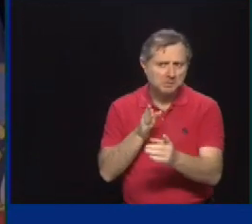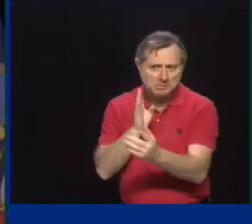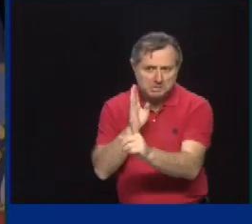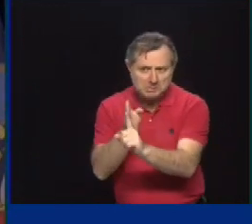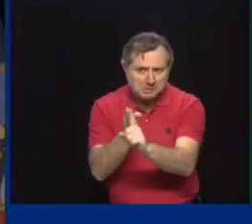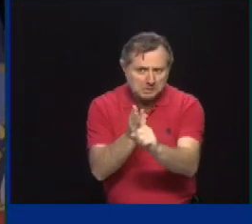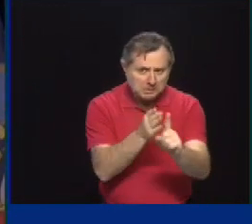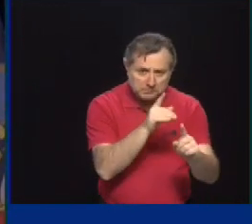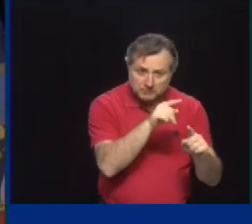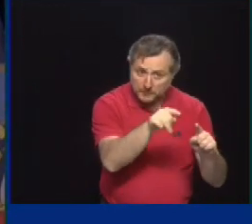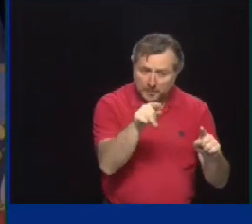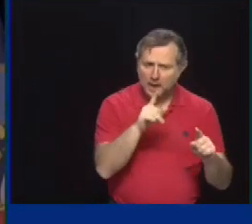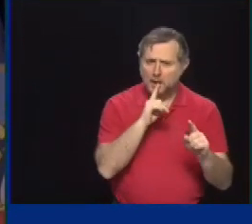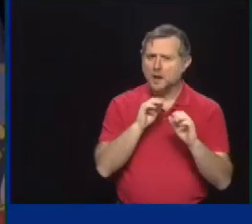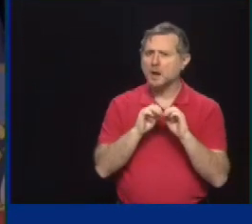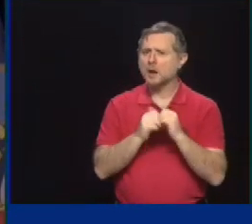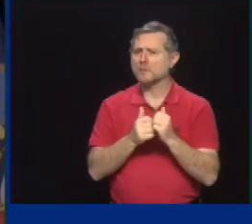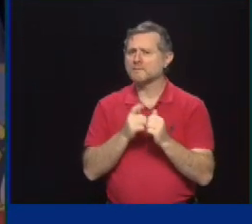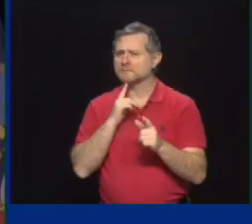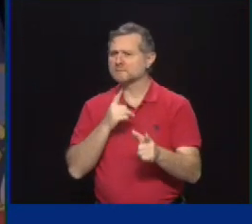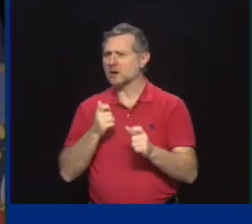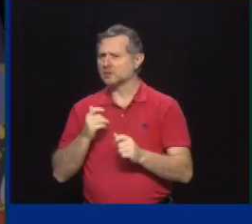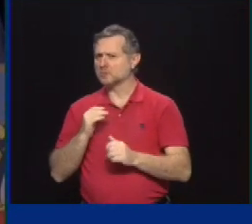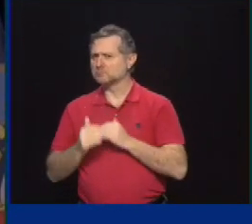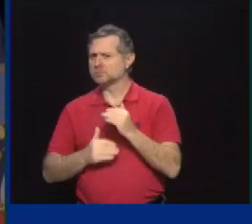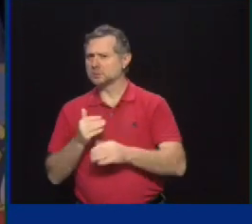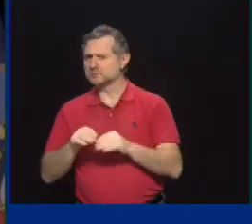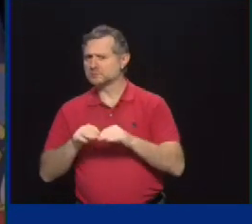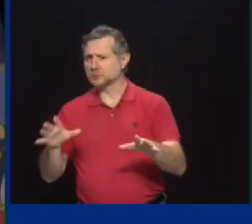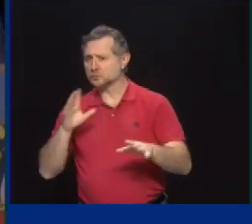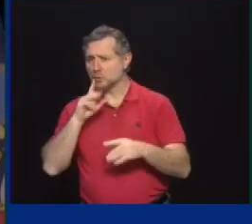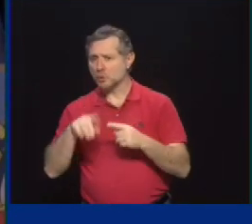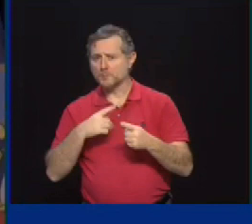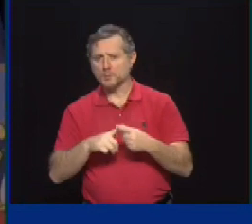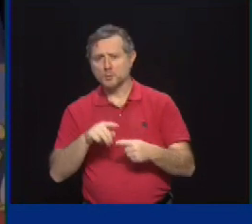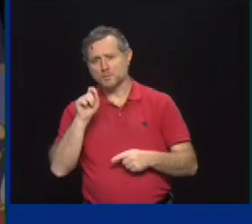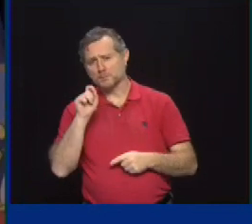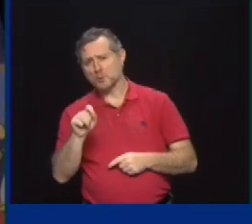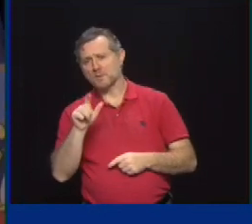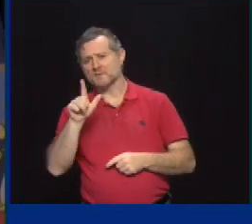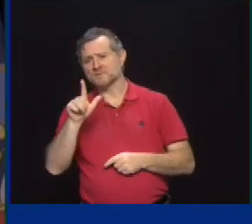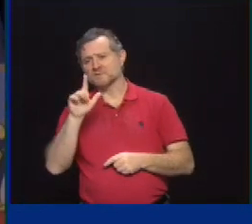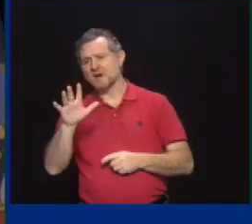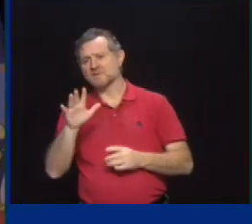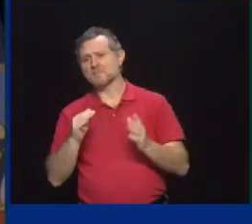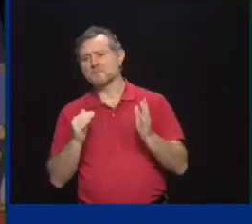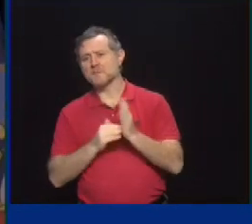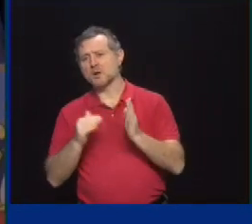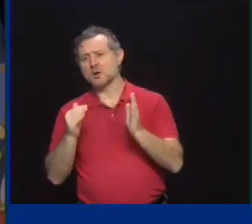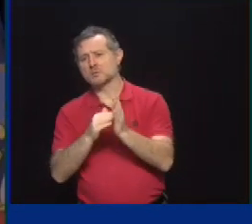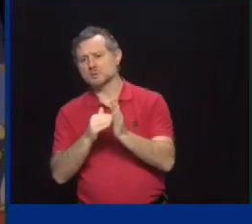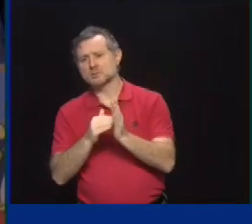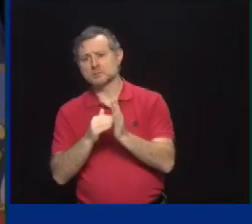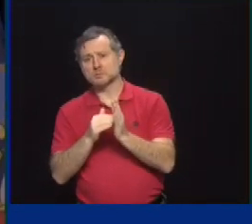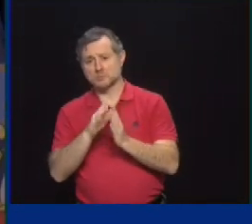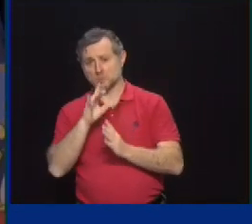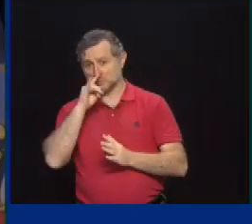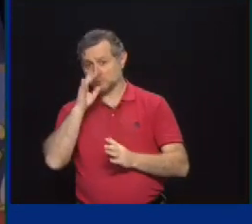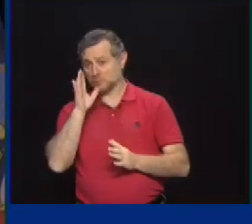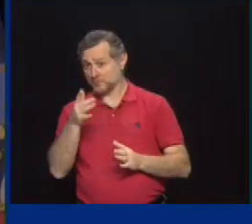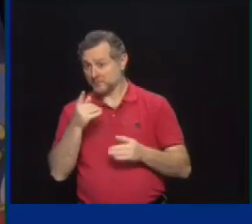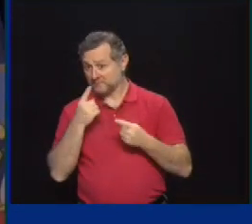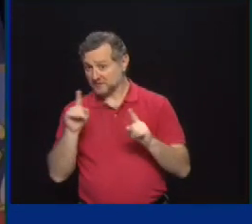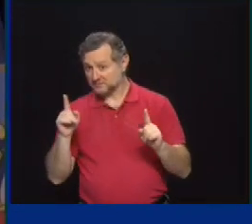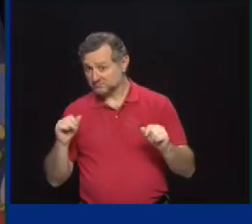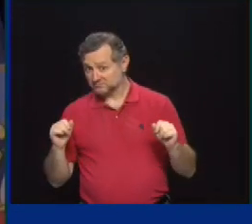this progress when you're talking about one and a half million kids? Wouldn't it be more efficient to have weekend events at